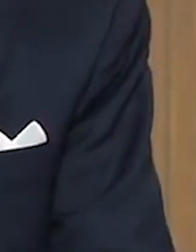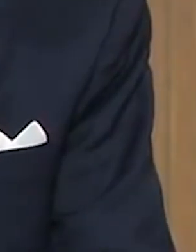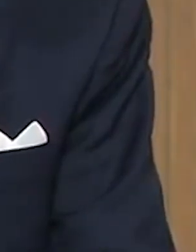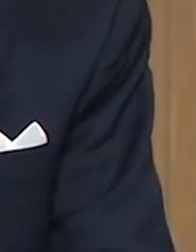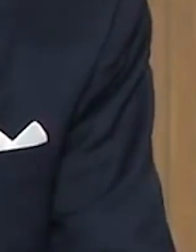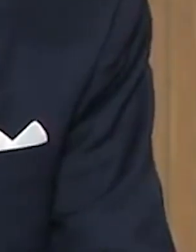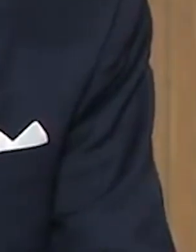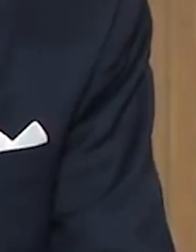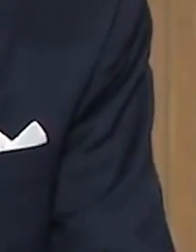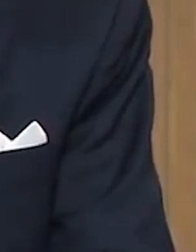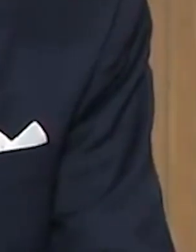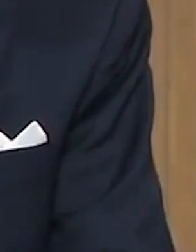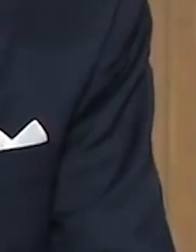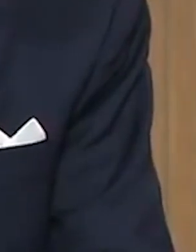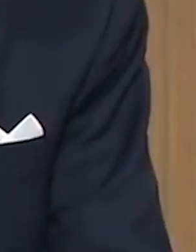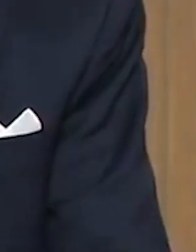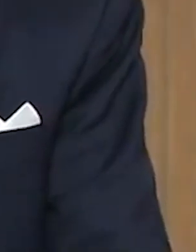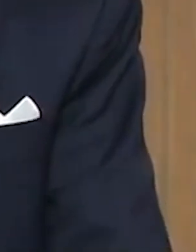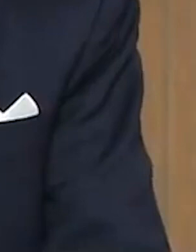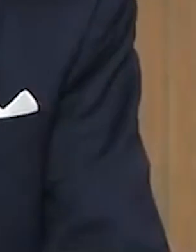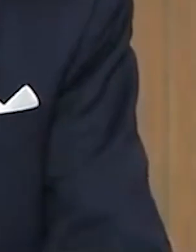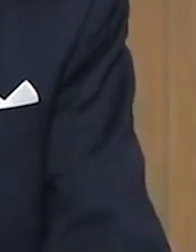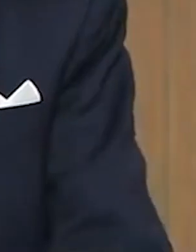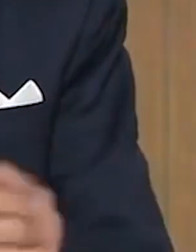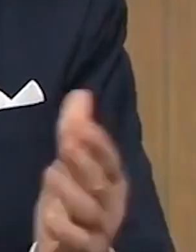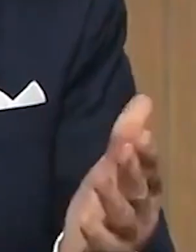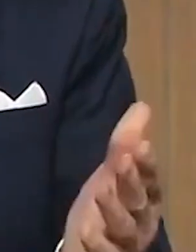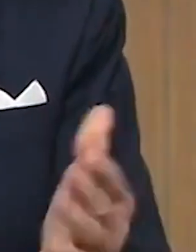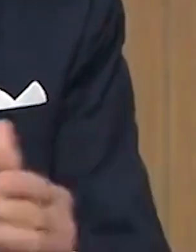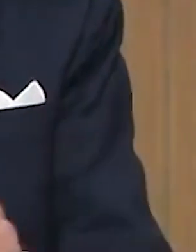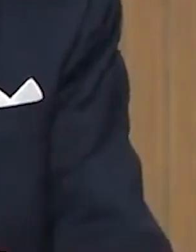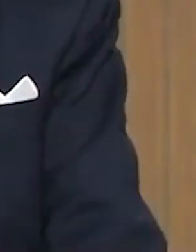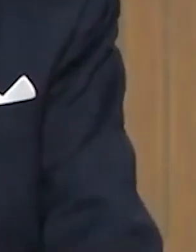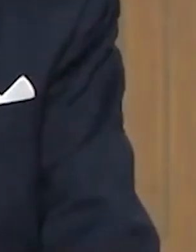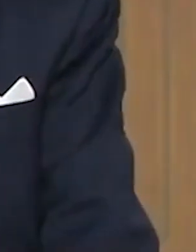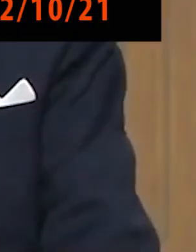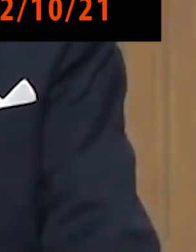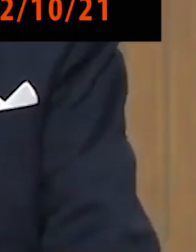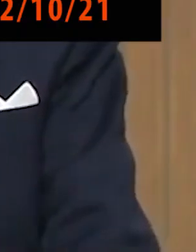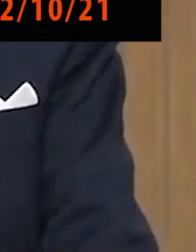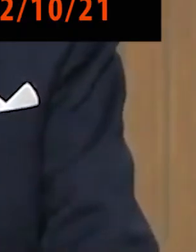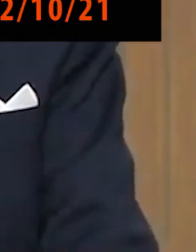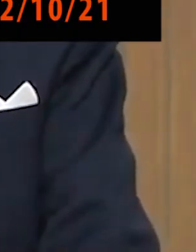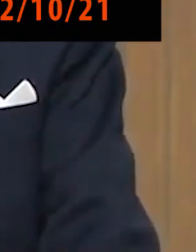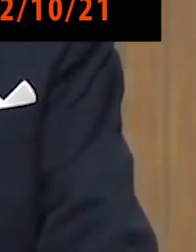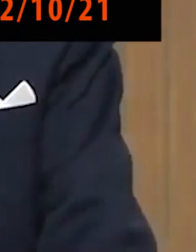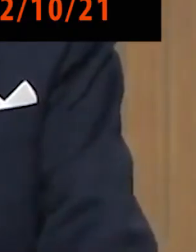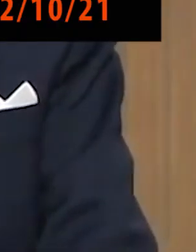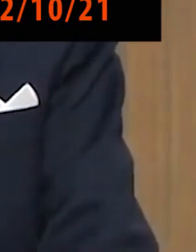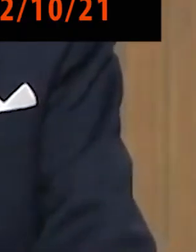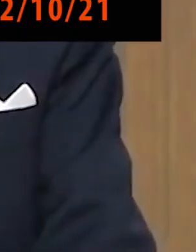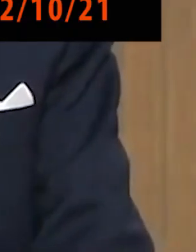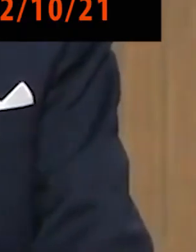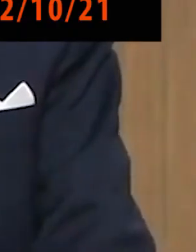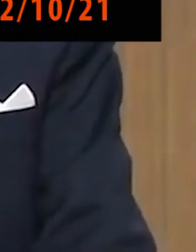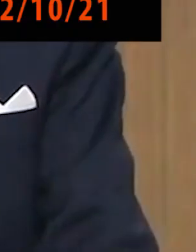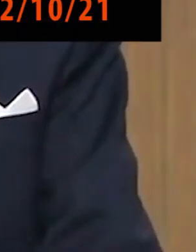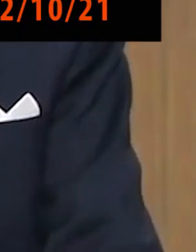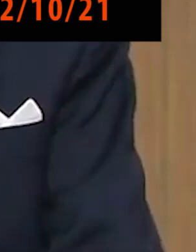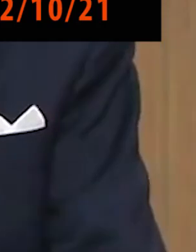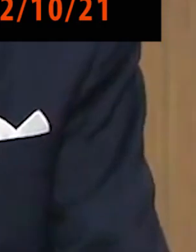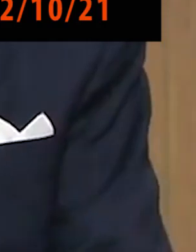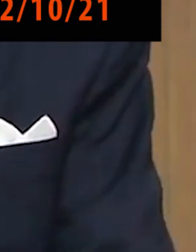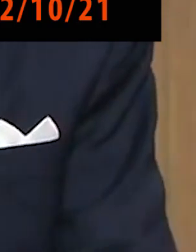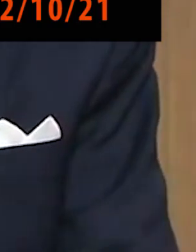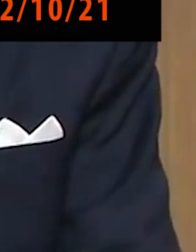prices, prices of a gas pump come down. You know, the biggest, a third of the increase in inflation is